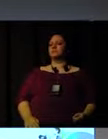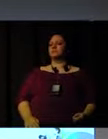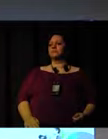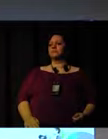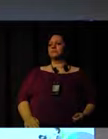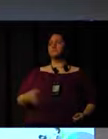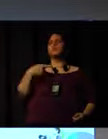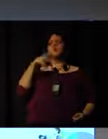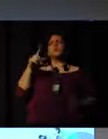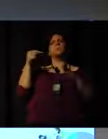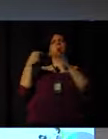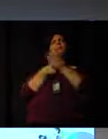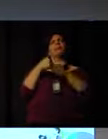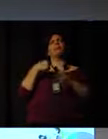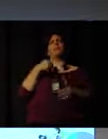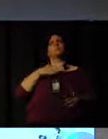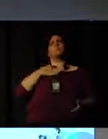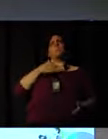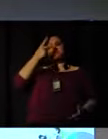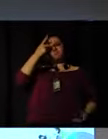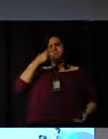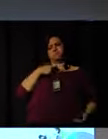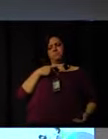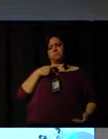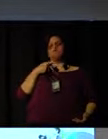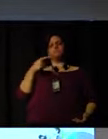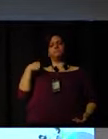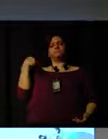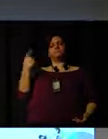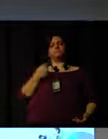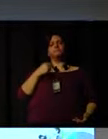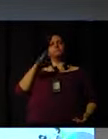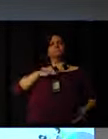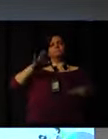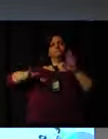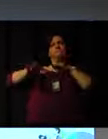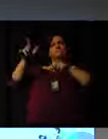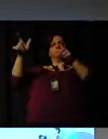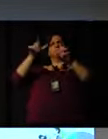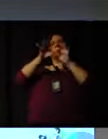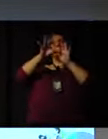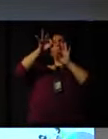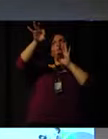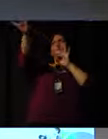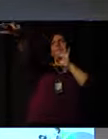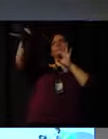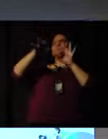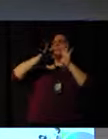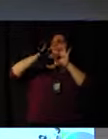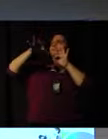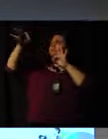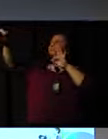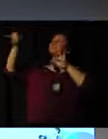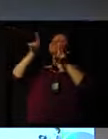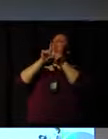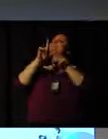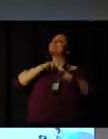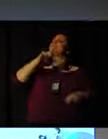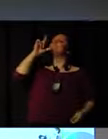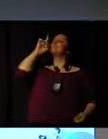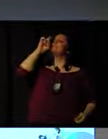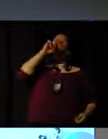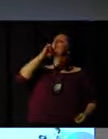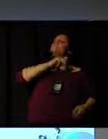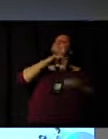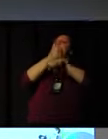This is a question that I've always asked myself. We know that there are some big